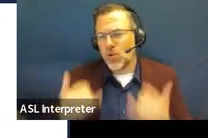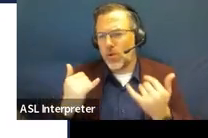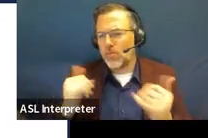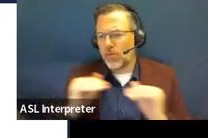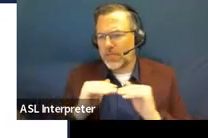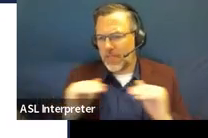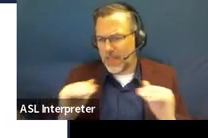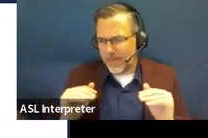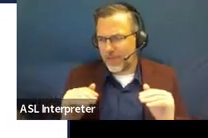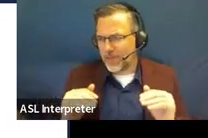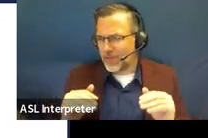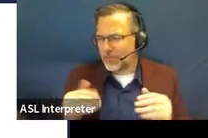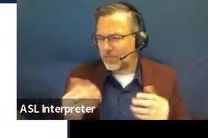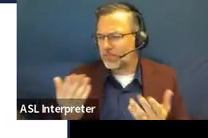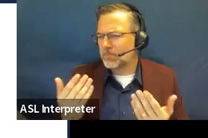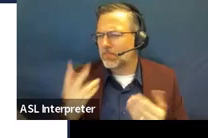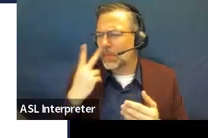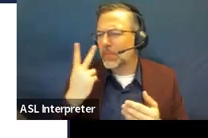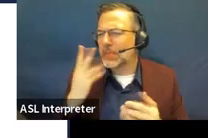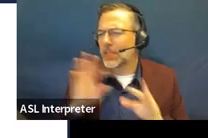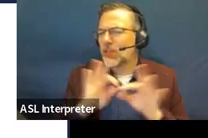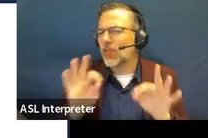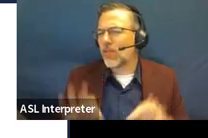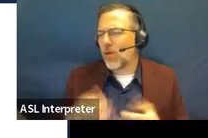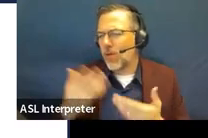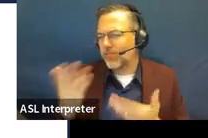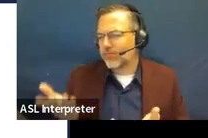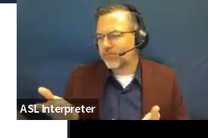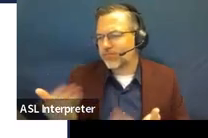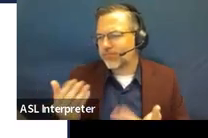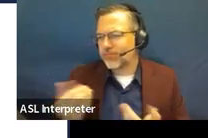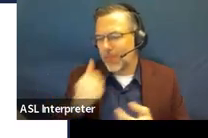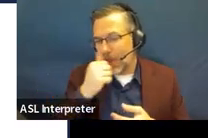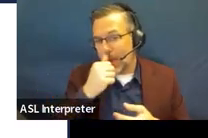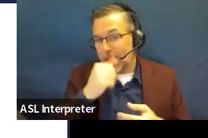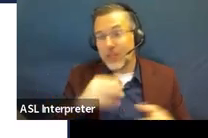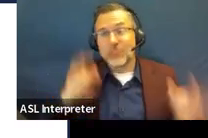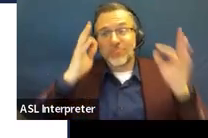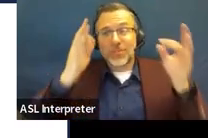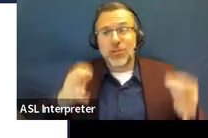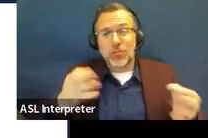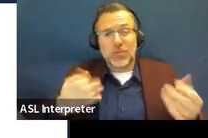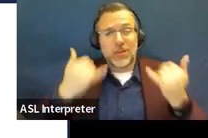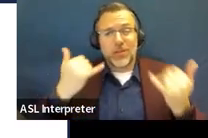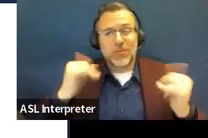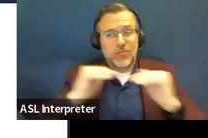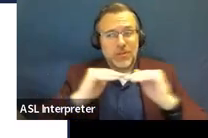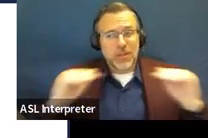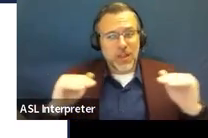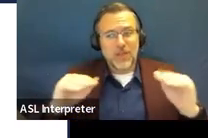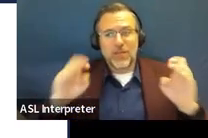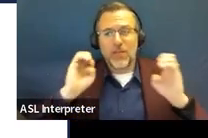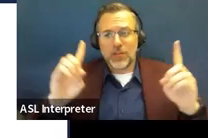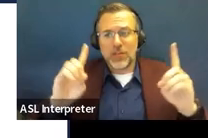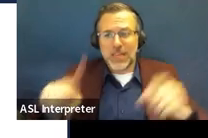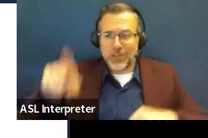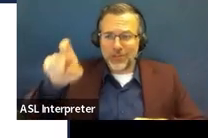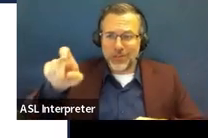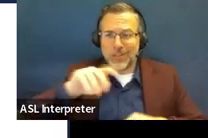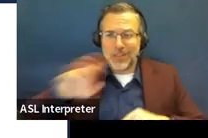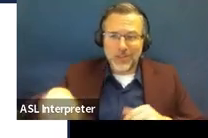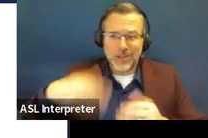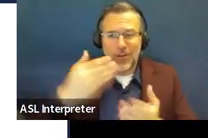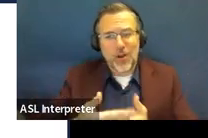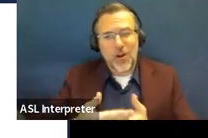students were performing. So just determining present levels of performance for educational needs in all affected academic